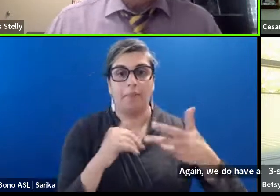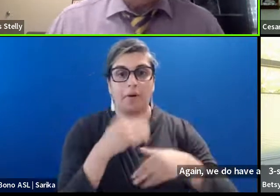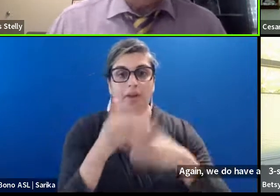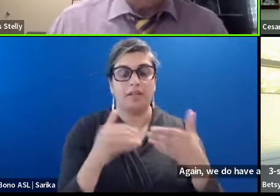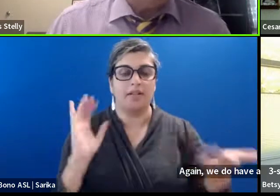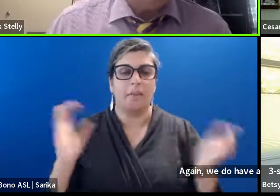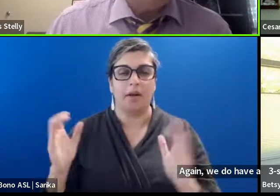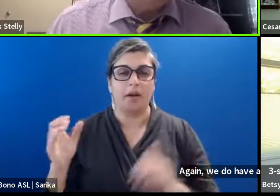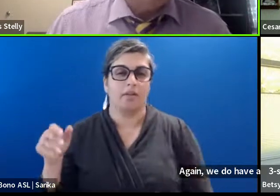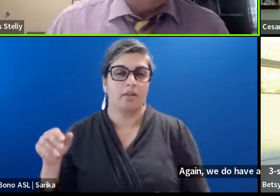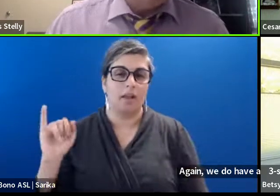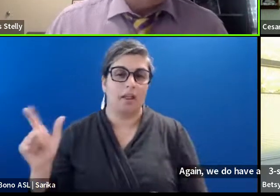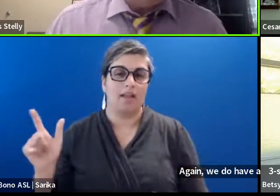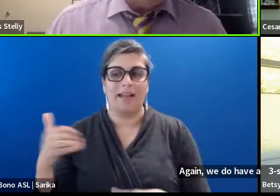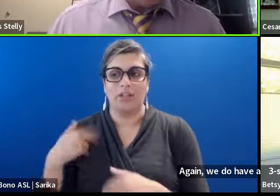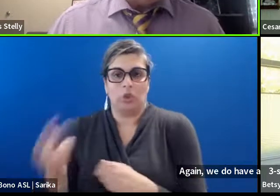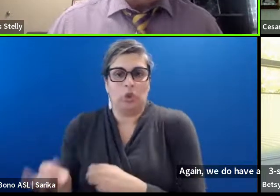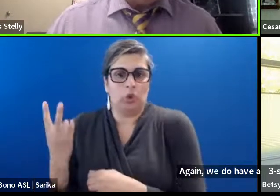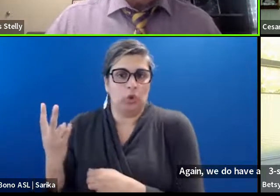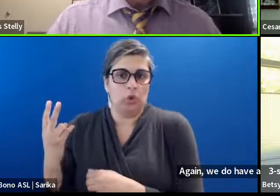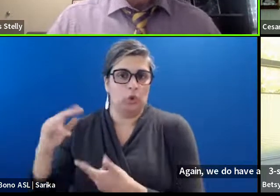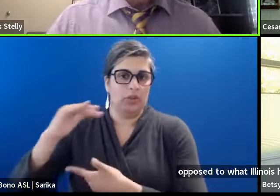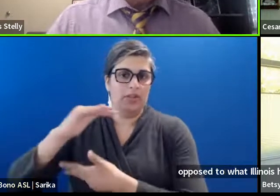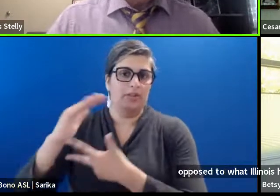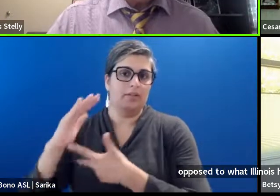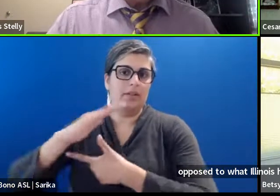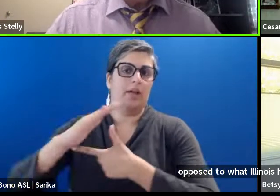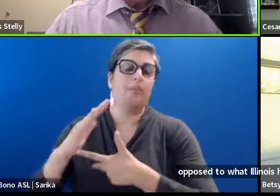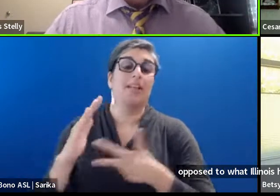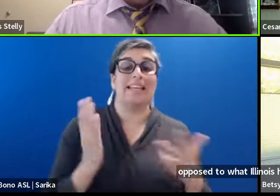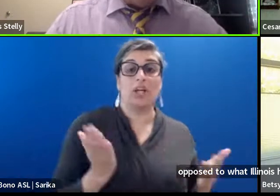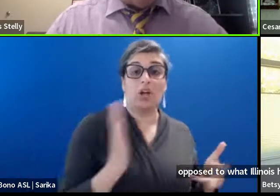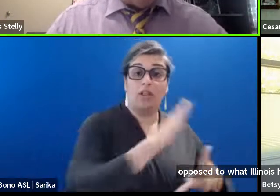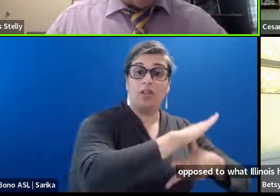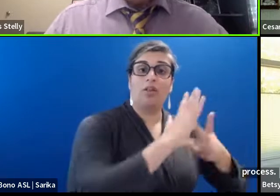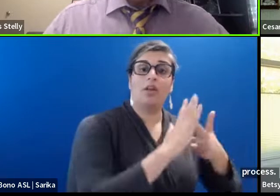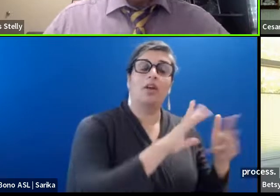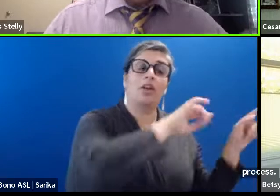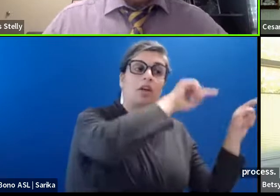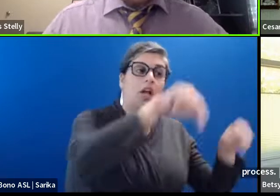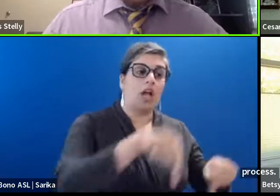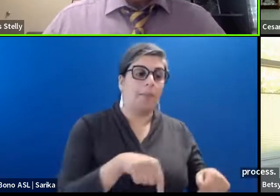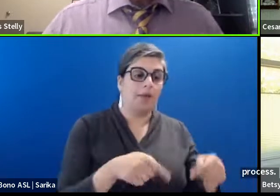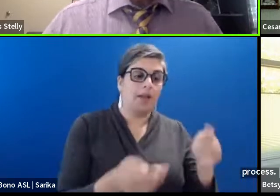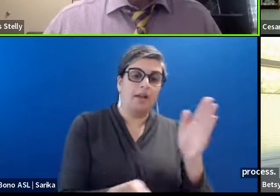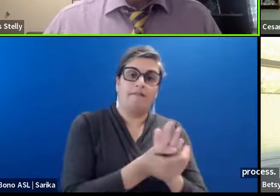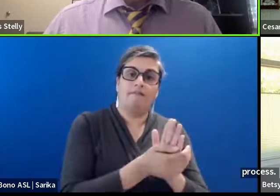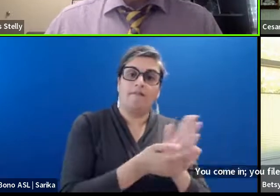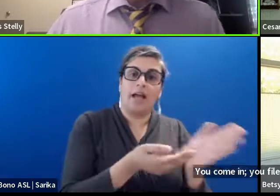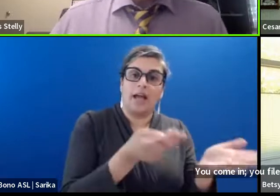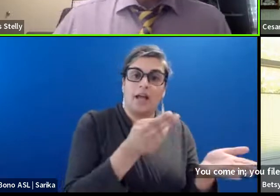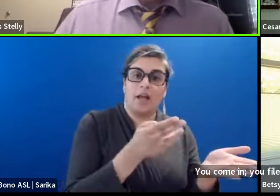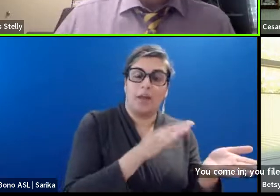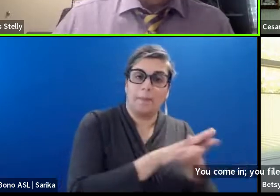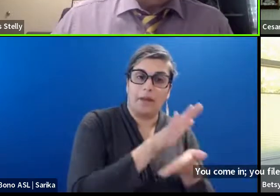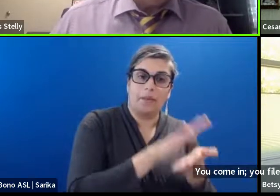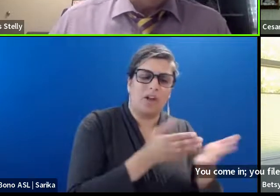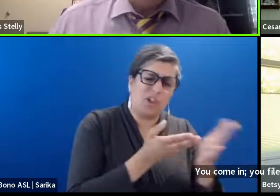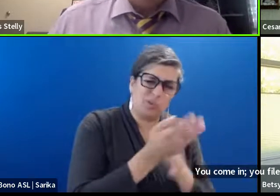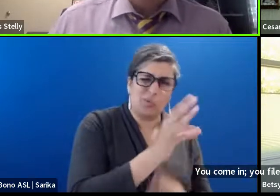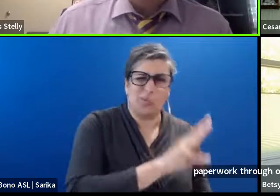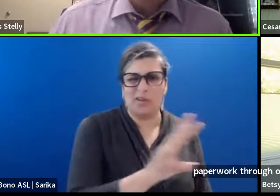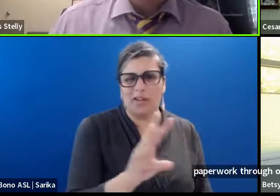A dual step process. You come in. You file your initial paperwork. Through. Through our website. We have a fully integrated.